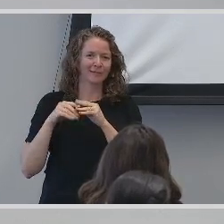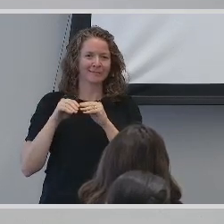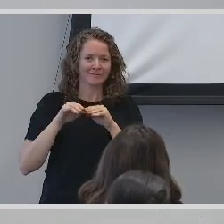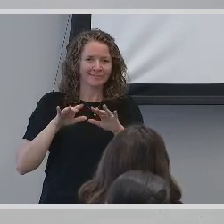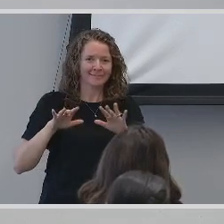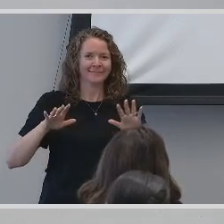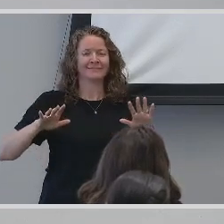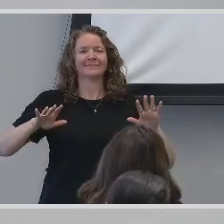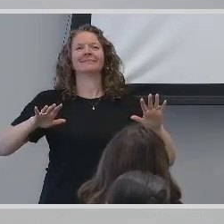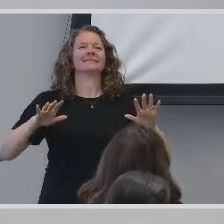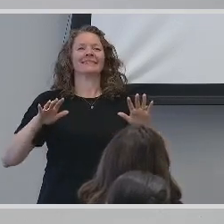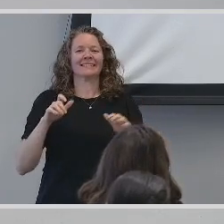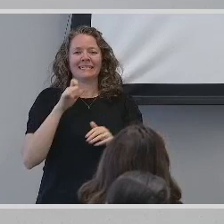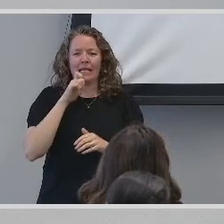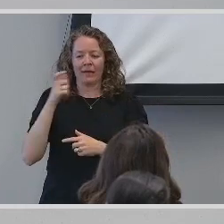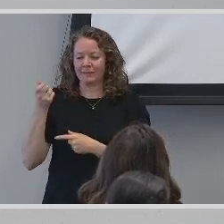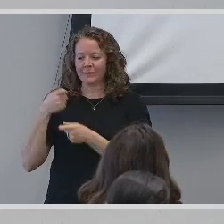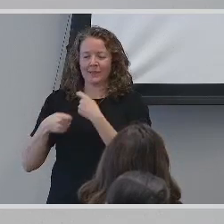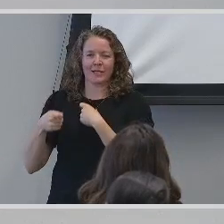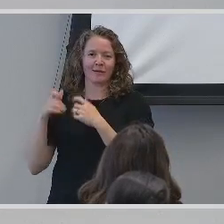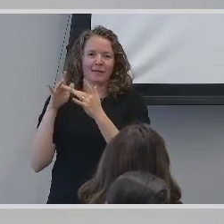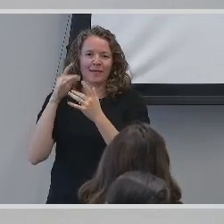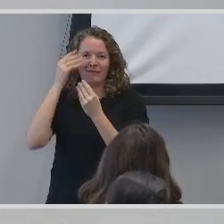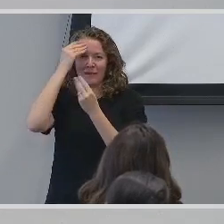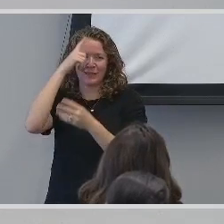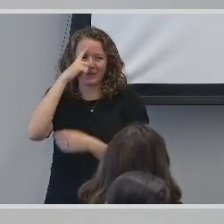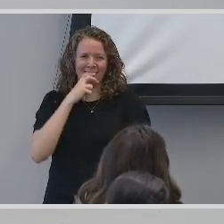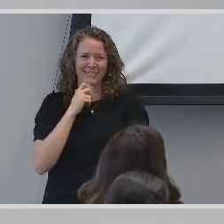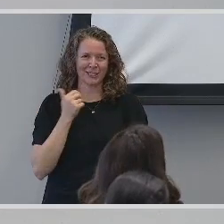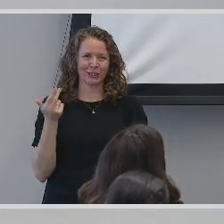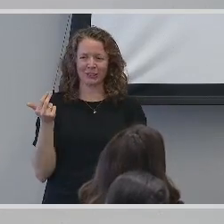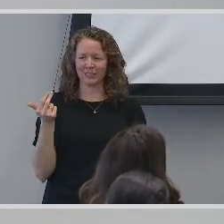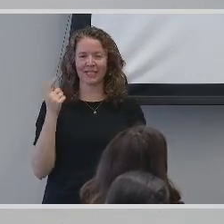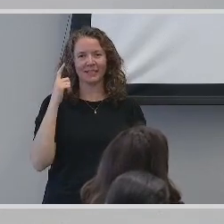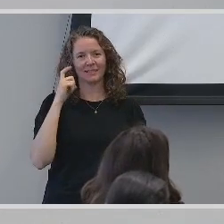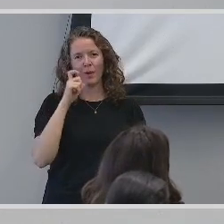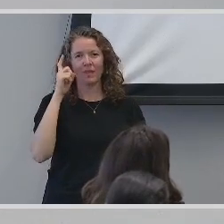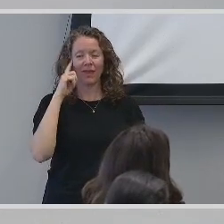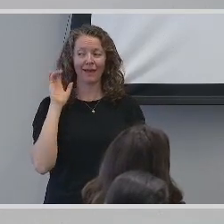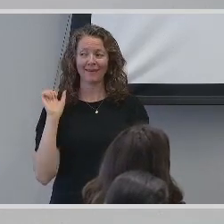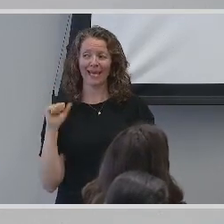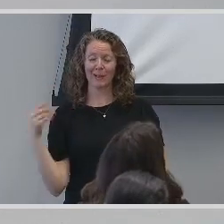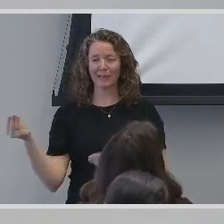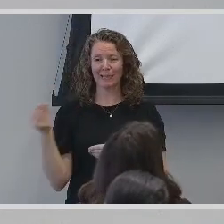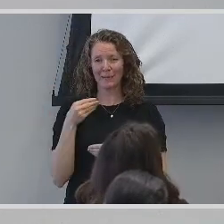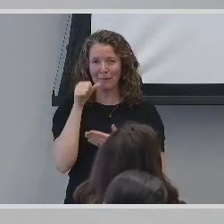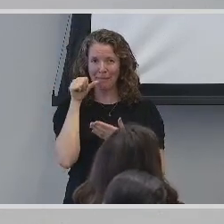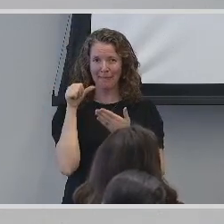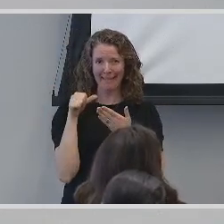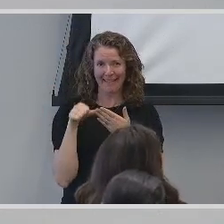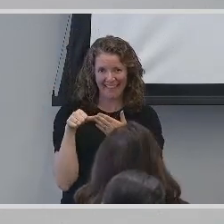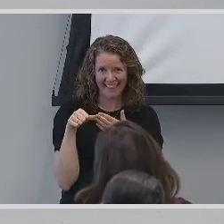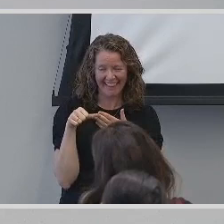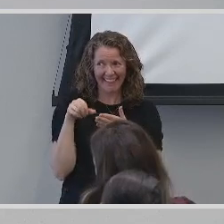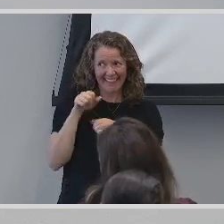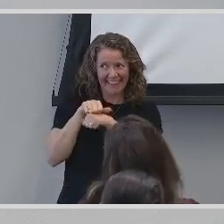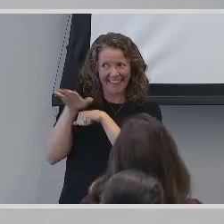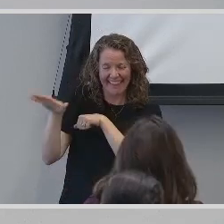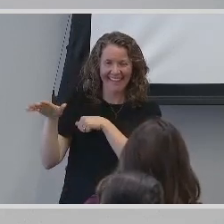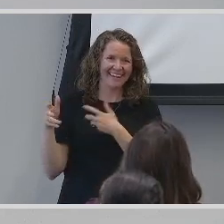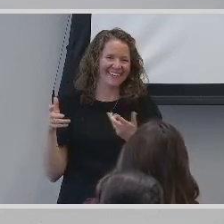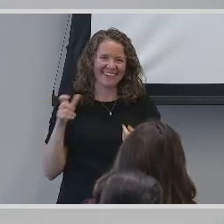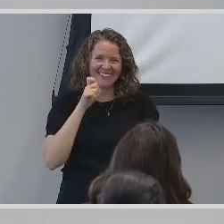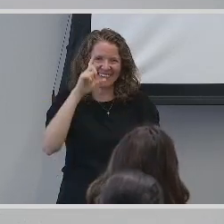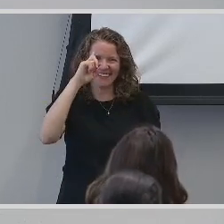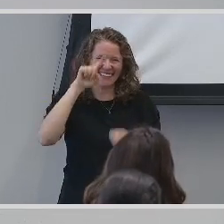exchange contact information because you're 13, you're not going to think, oh, can I have your mailing address to keep in touch? That's not the first thing that